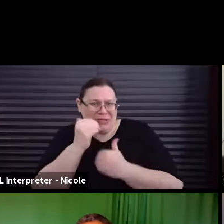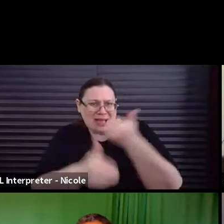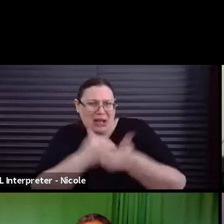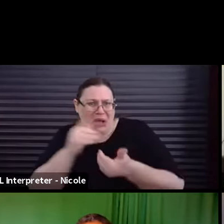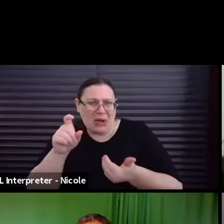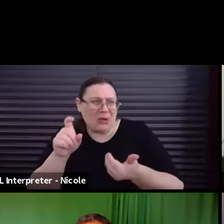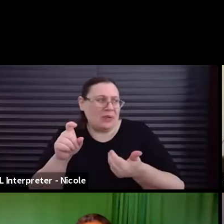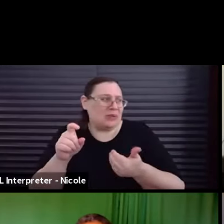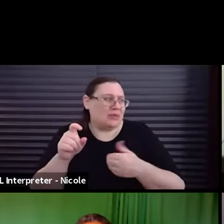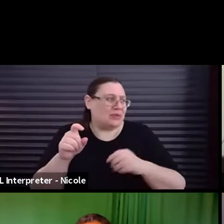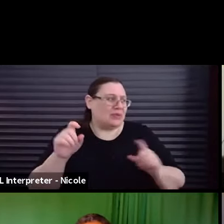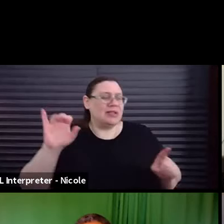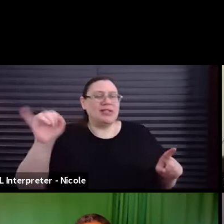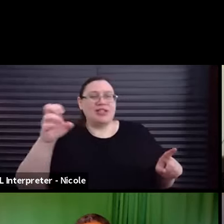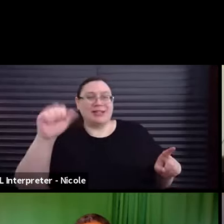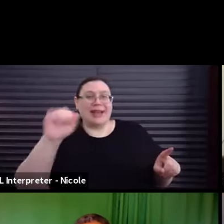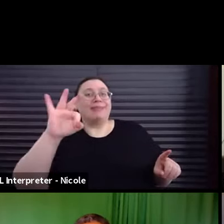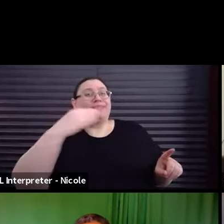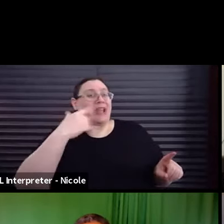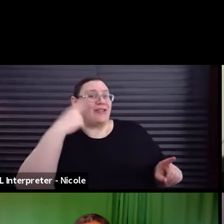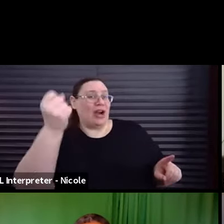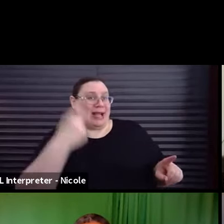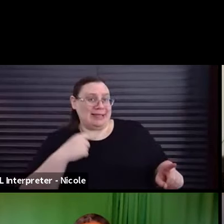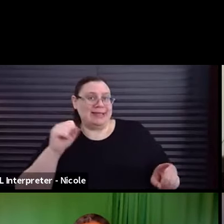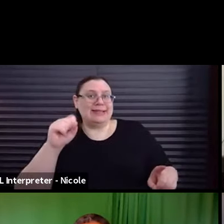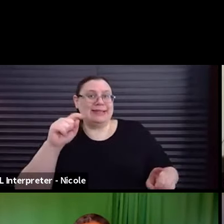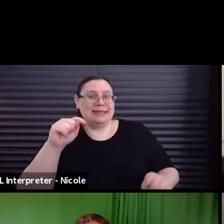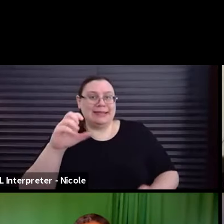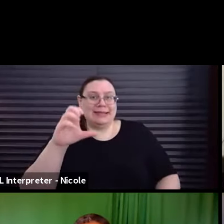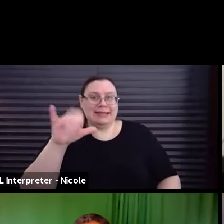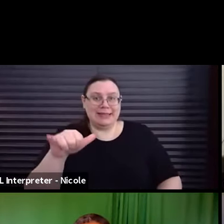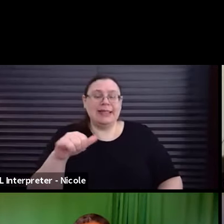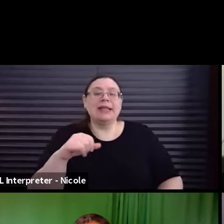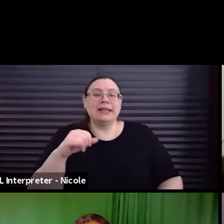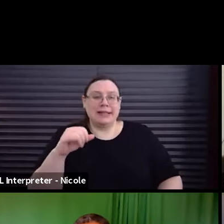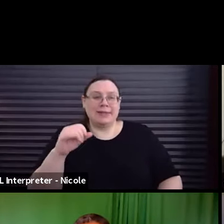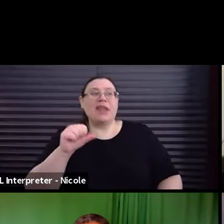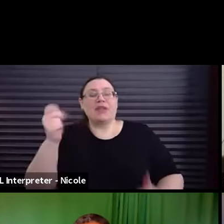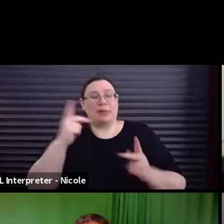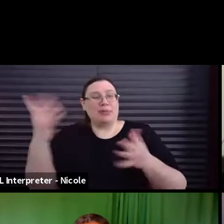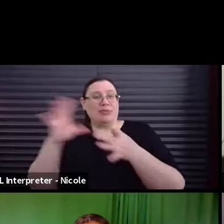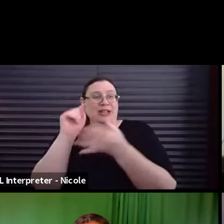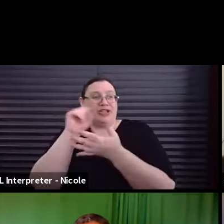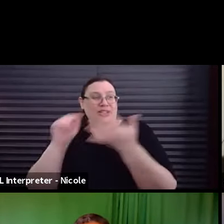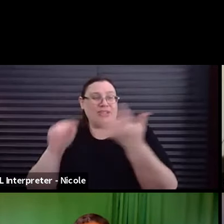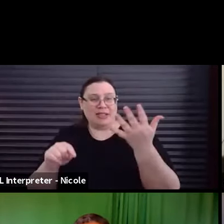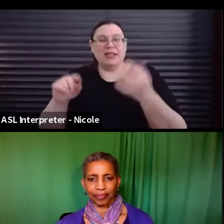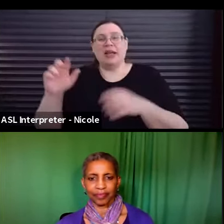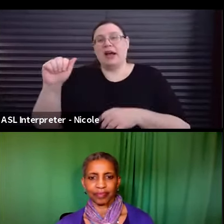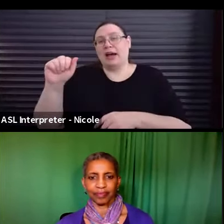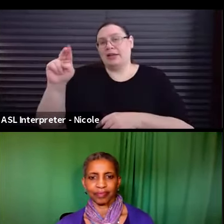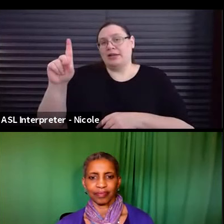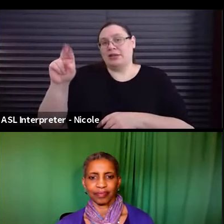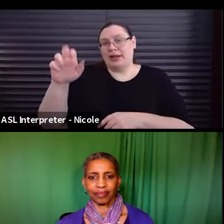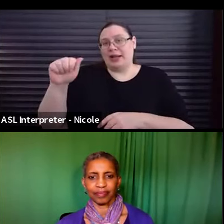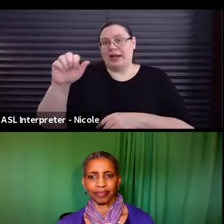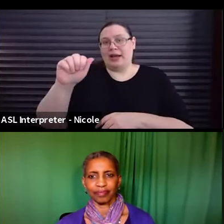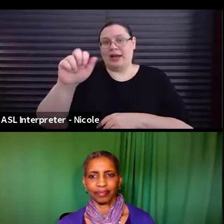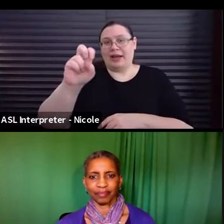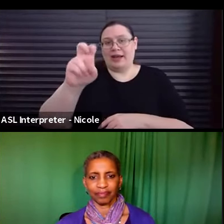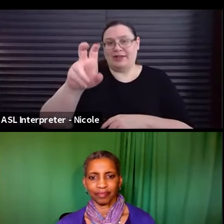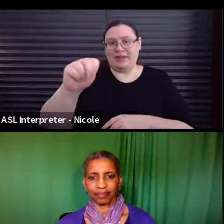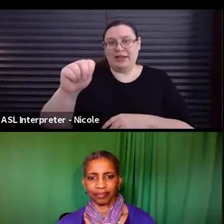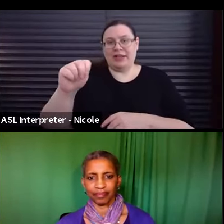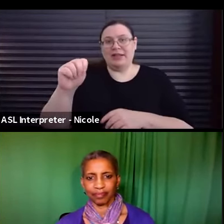Thanks for that, Stacey. I think as, you know, as the others mentioned, Andrea and Evan, you know, it is, it's a very quick